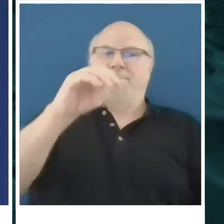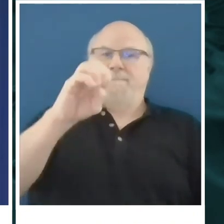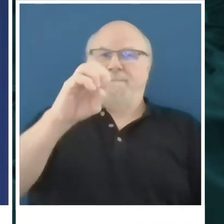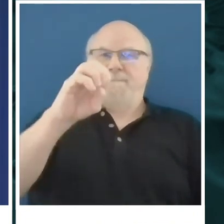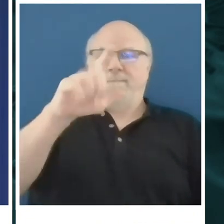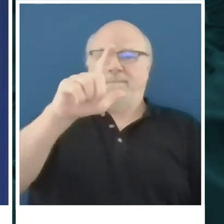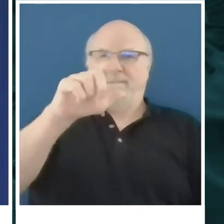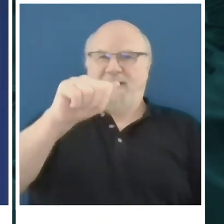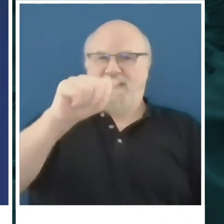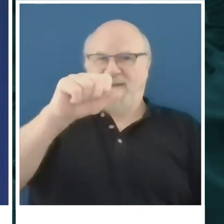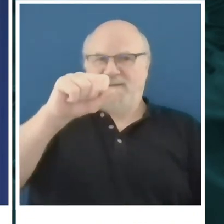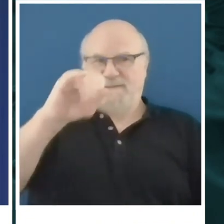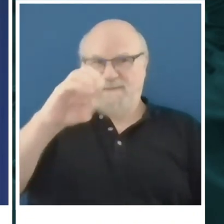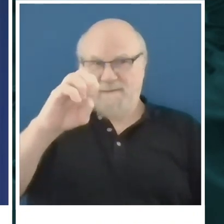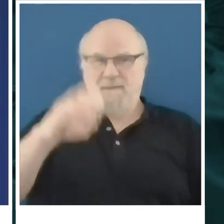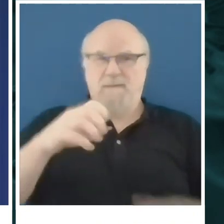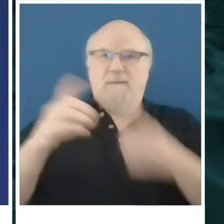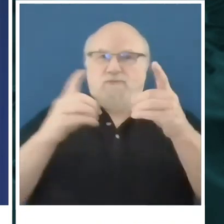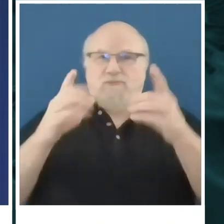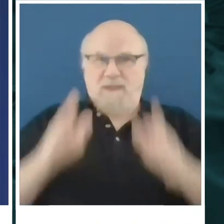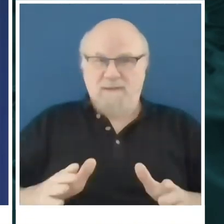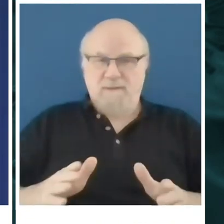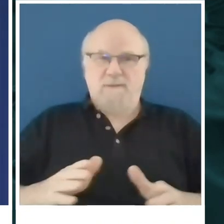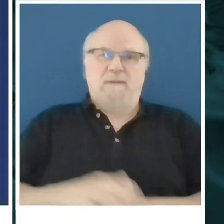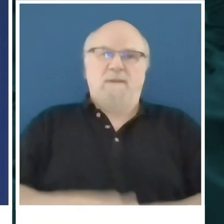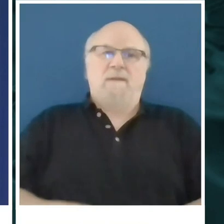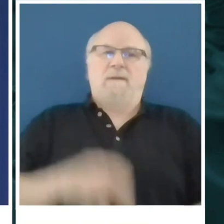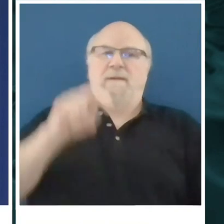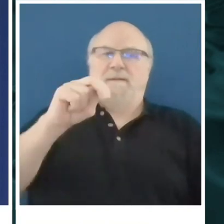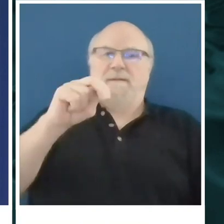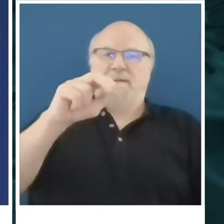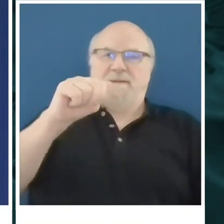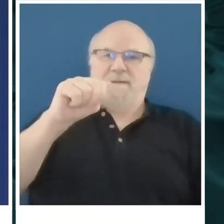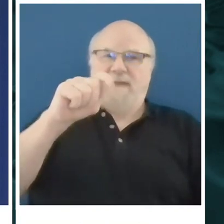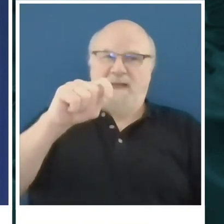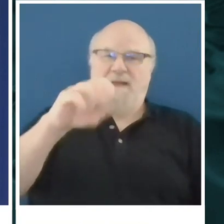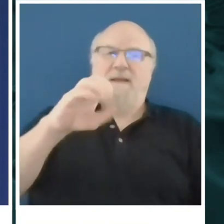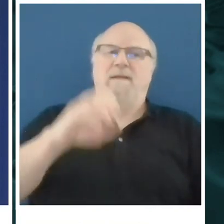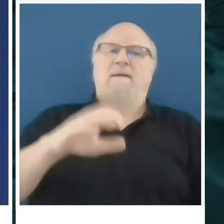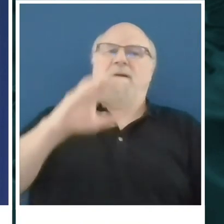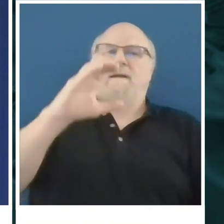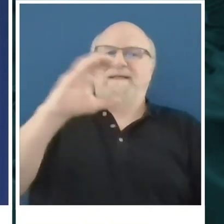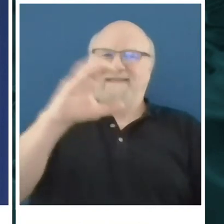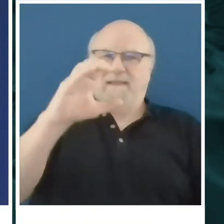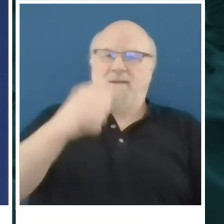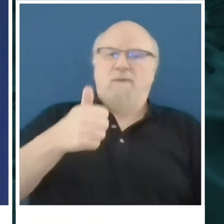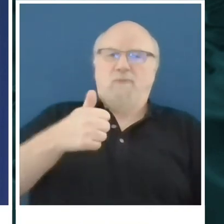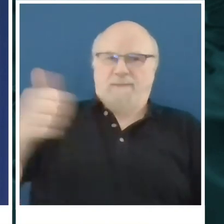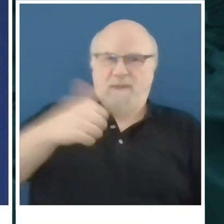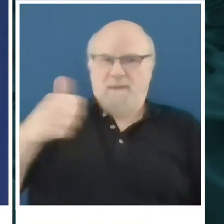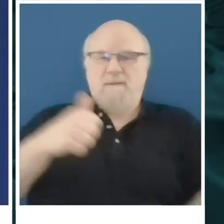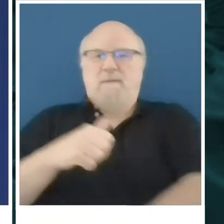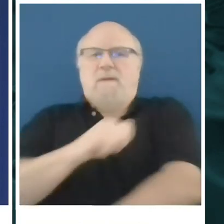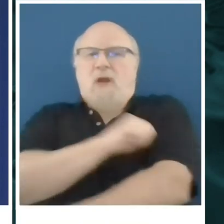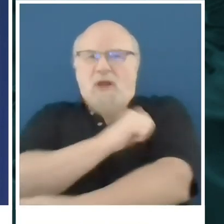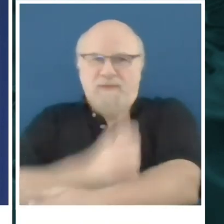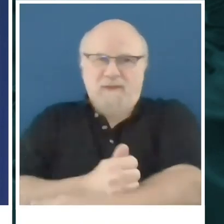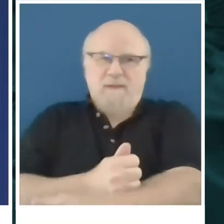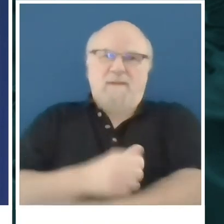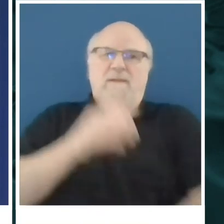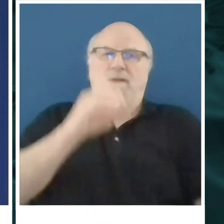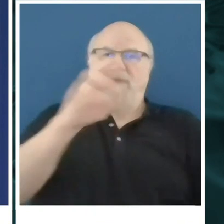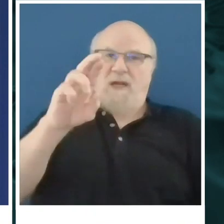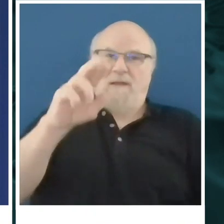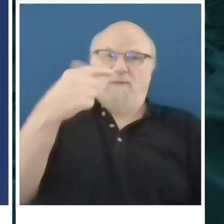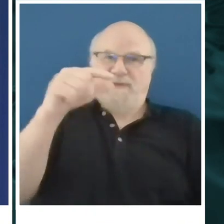Director and CEO. Nat Ford, CEO of the Jacksonville Transportation Authority. Dr. Diana Green, Superintendent of Duwell County